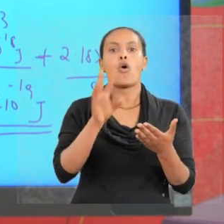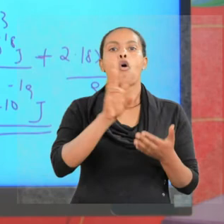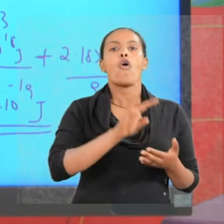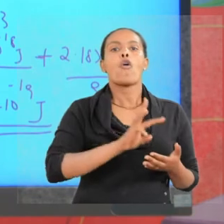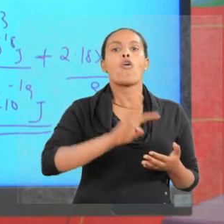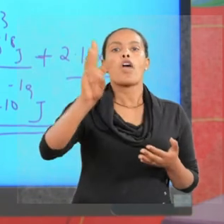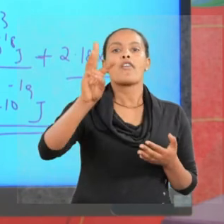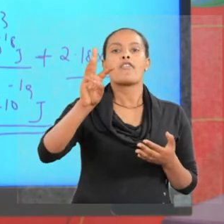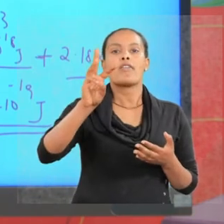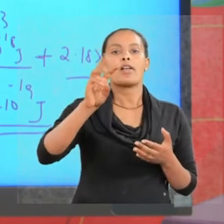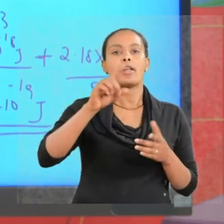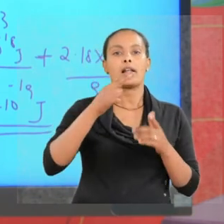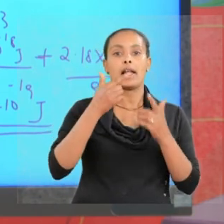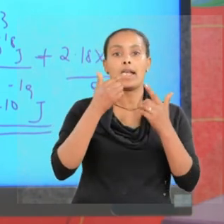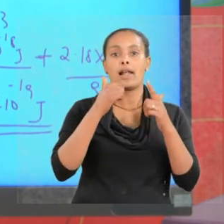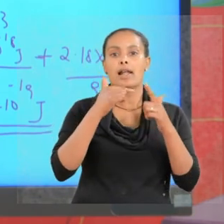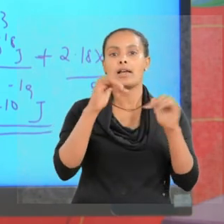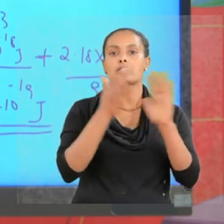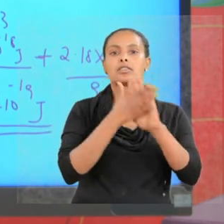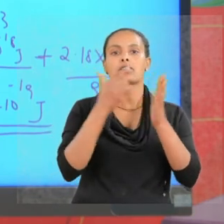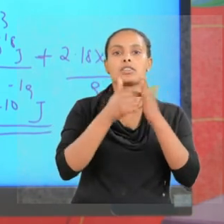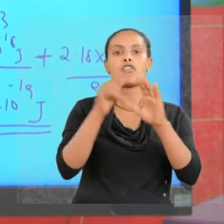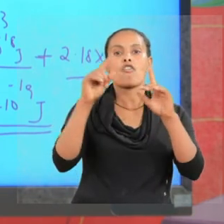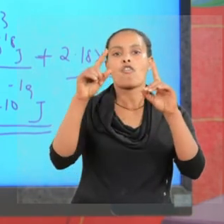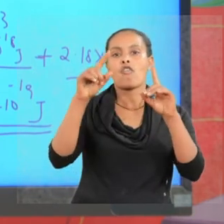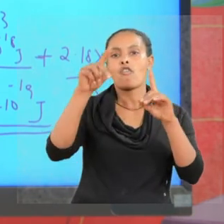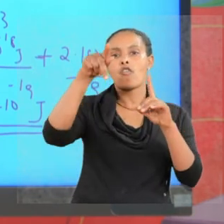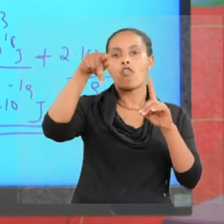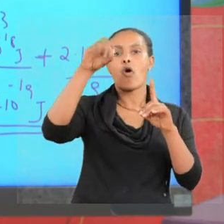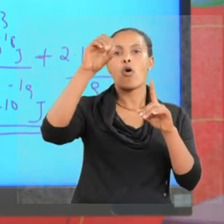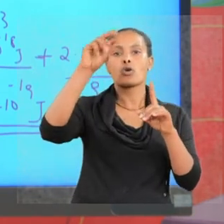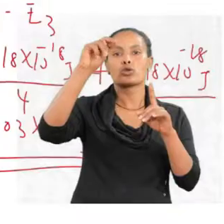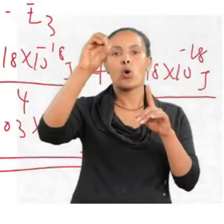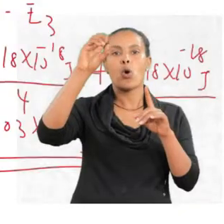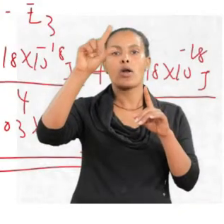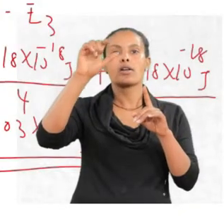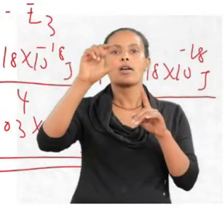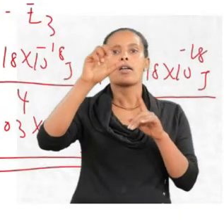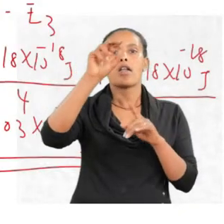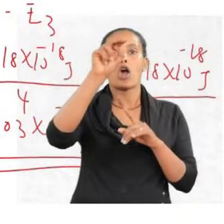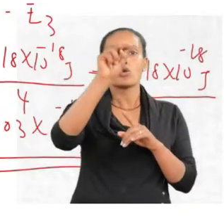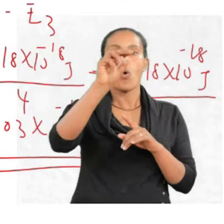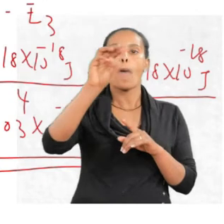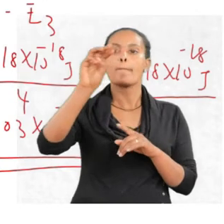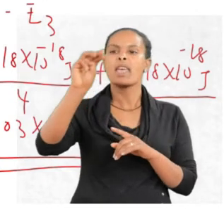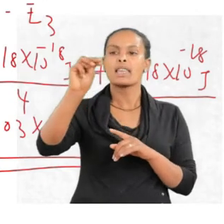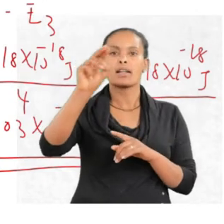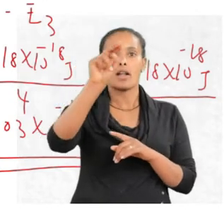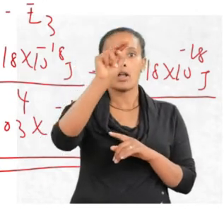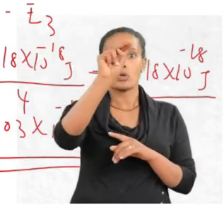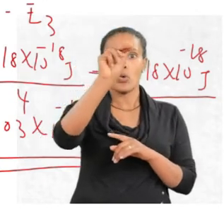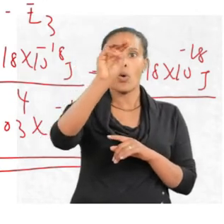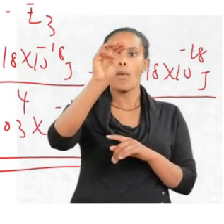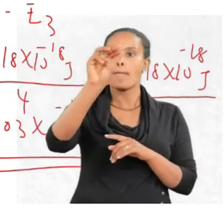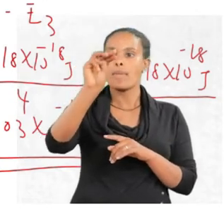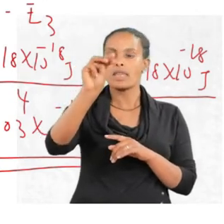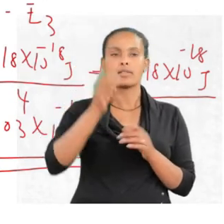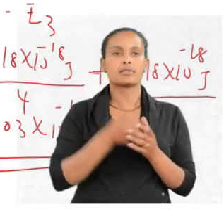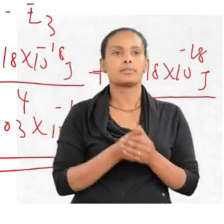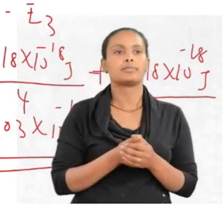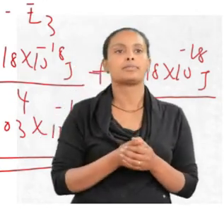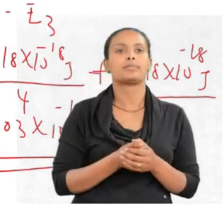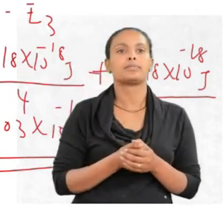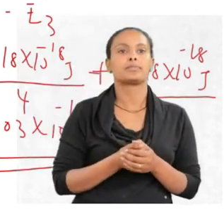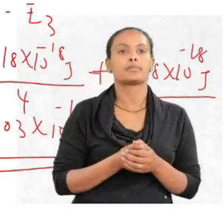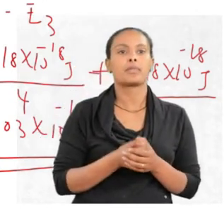of this photon is six hundred fifty six nanometer. Six hundred fifty six